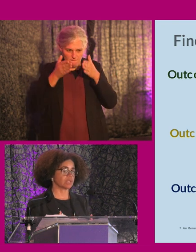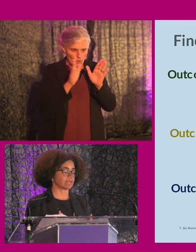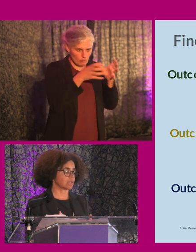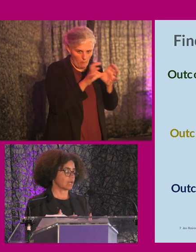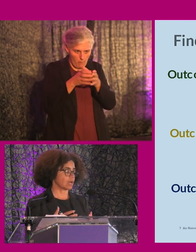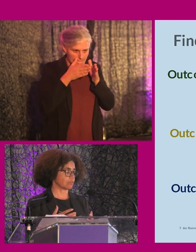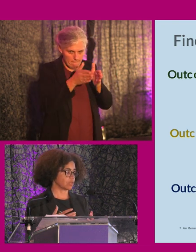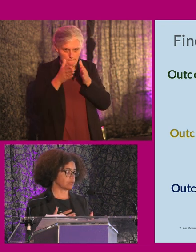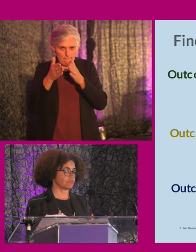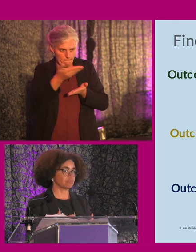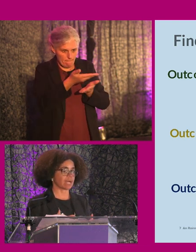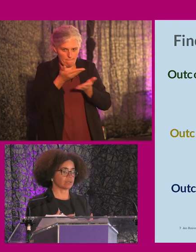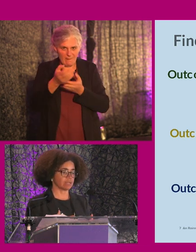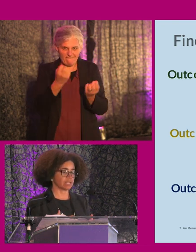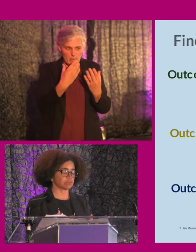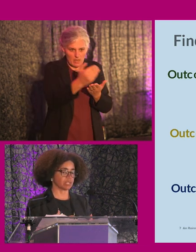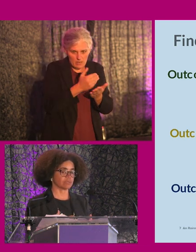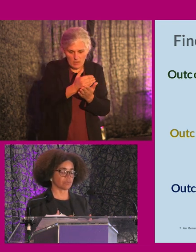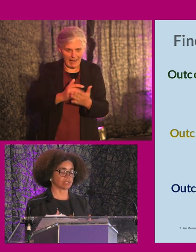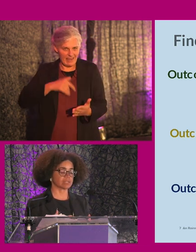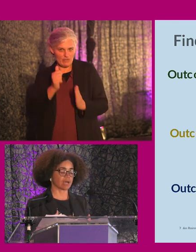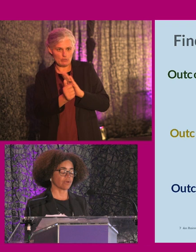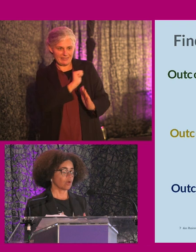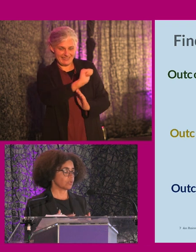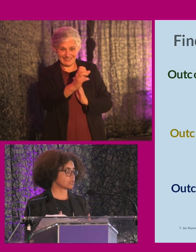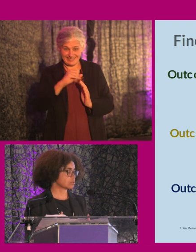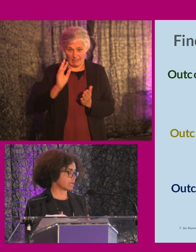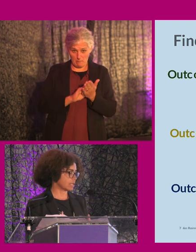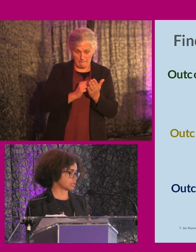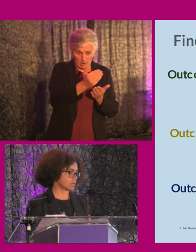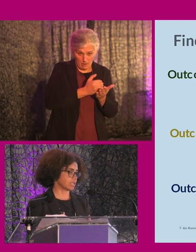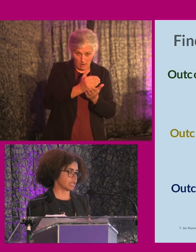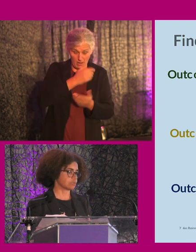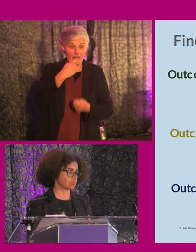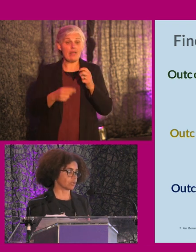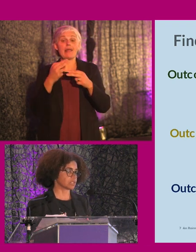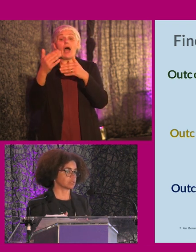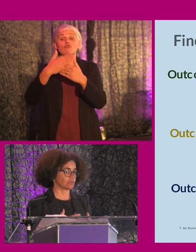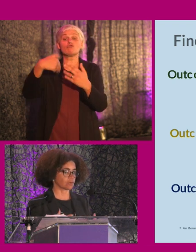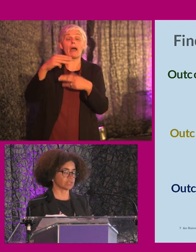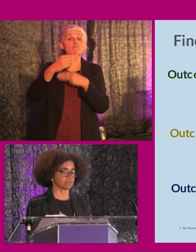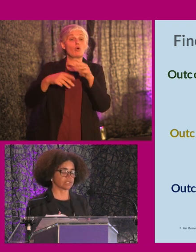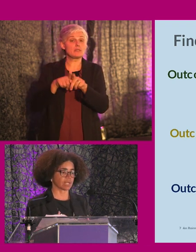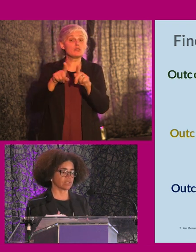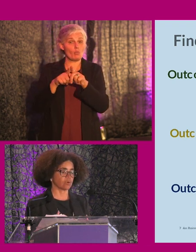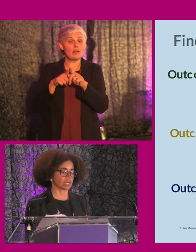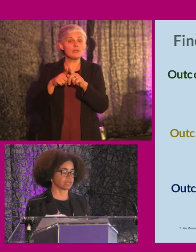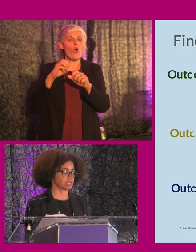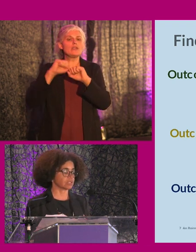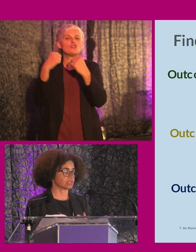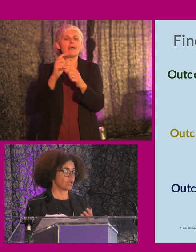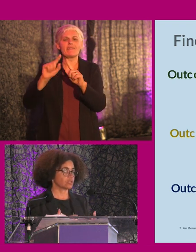so we could get, um, you know, feedback on lived experience from our staff. We also ran an external engagement process with a lot of civil society